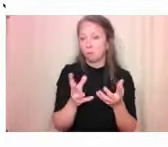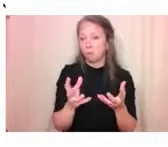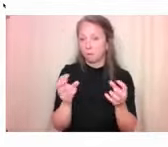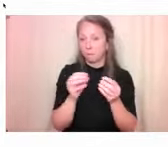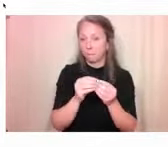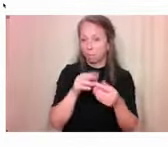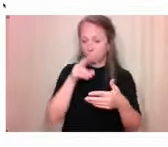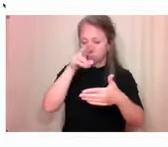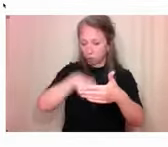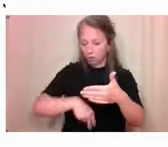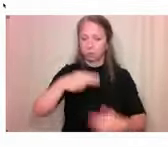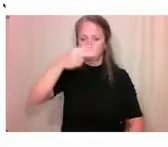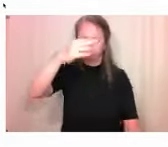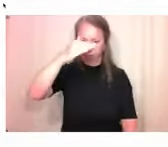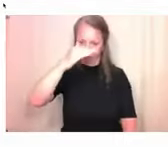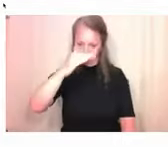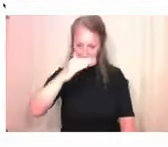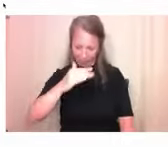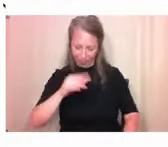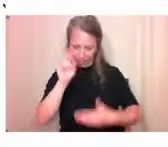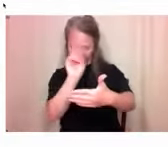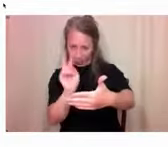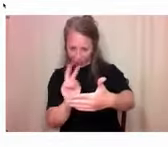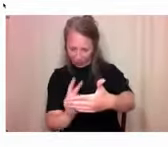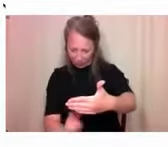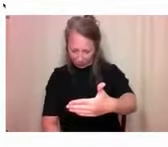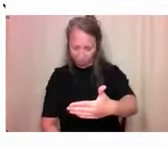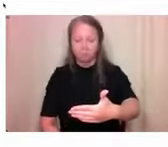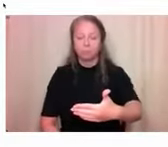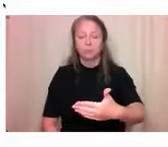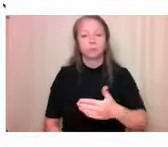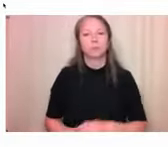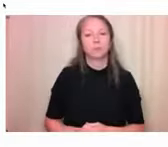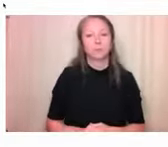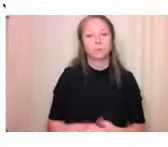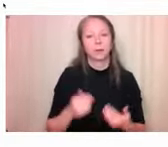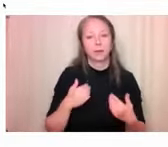page, you will also find the link that you can follow to the Candid Access web map.